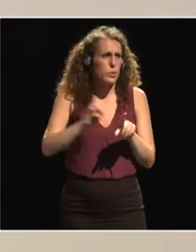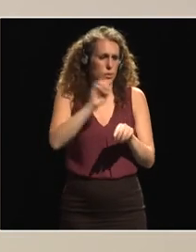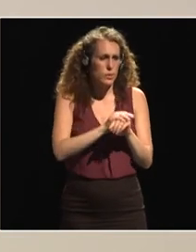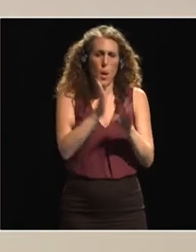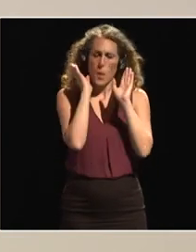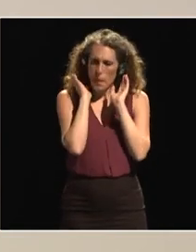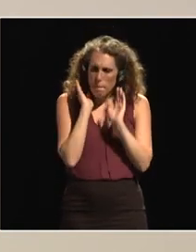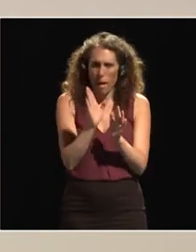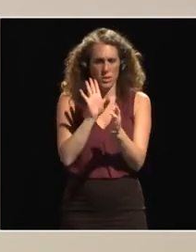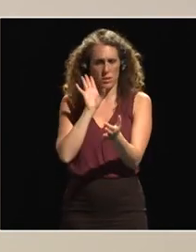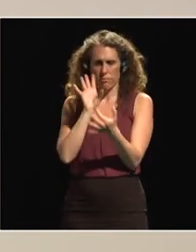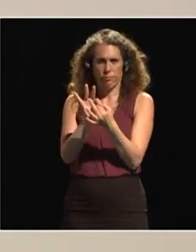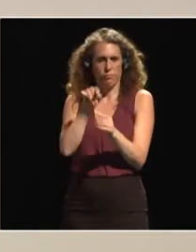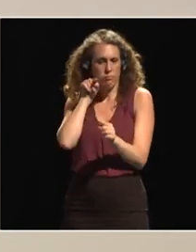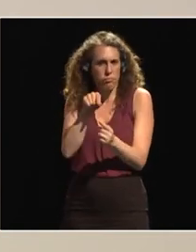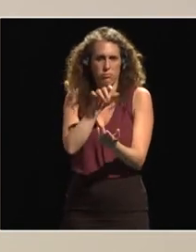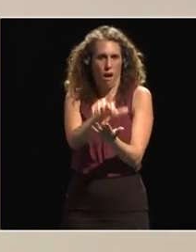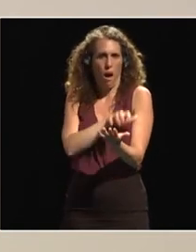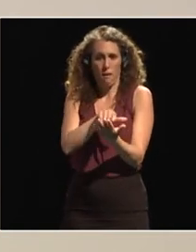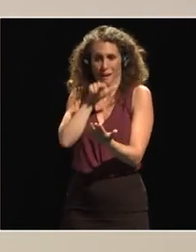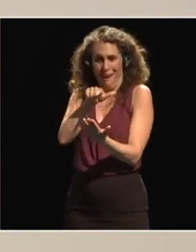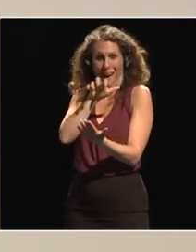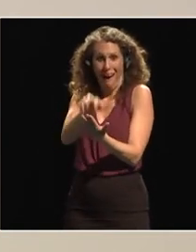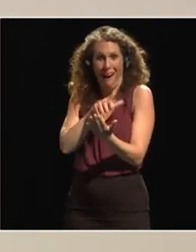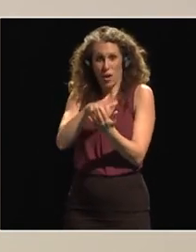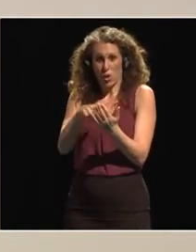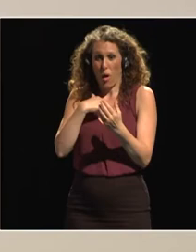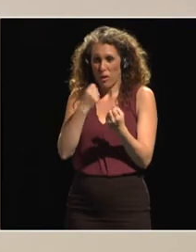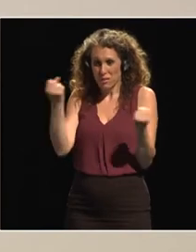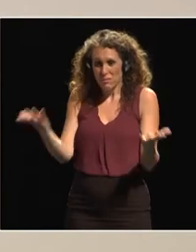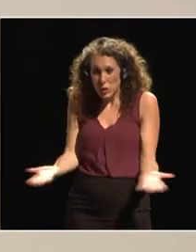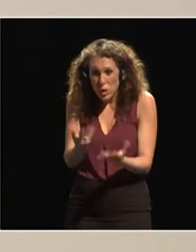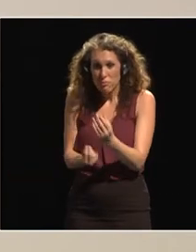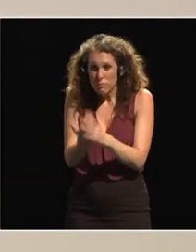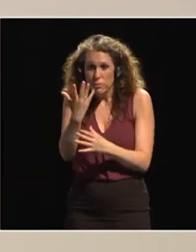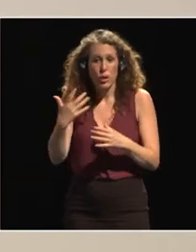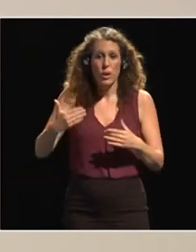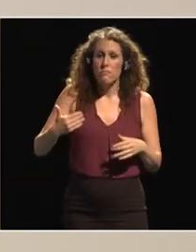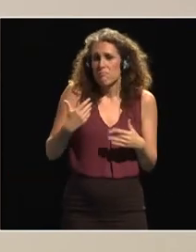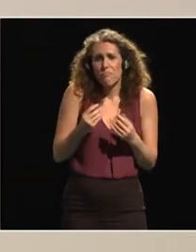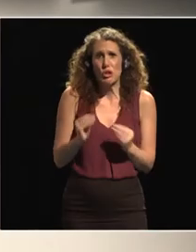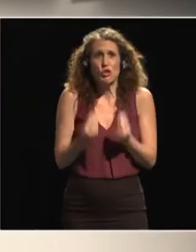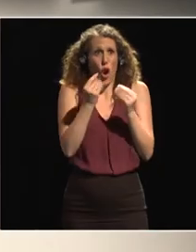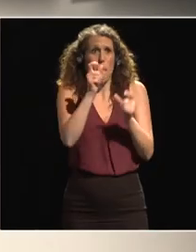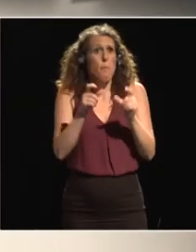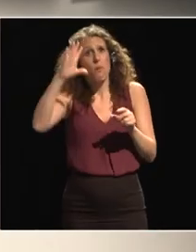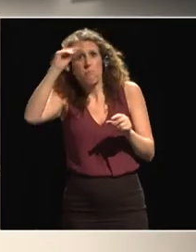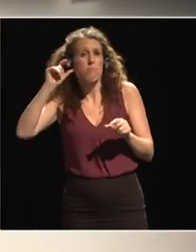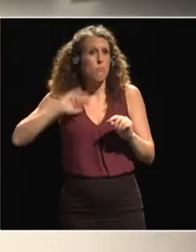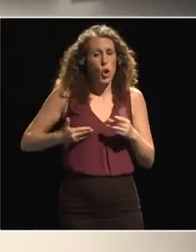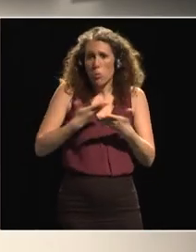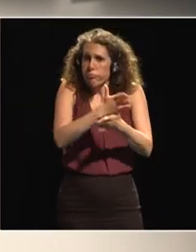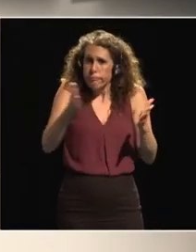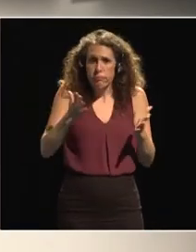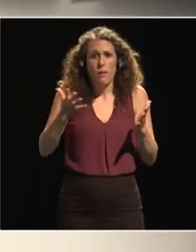tap into this because this is going to provide much needed jobs for women for young girls and for young people generally and we have to achieve